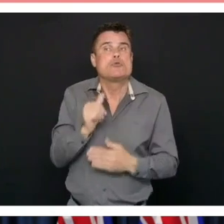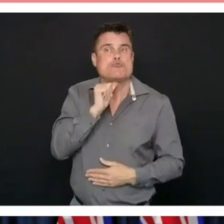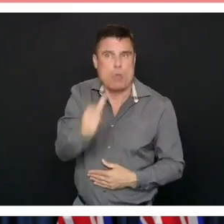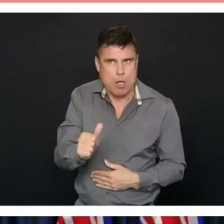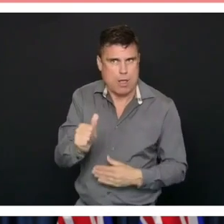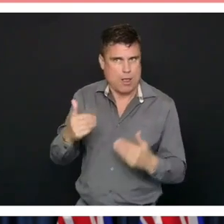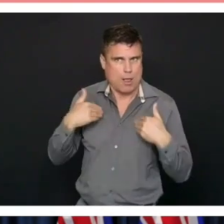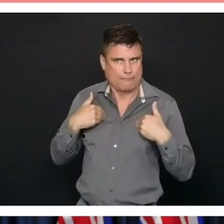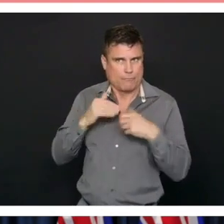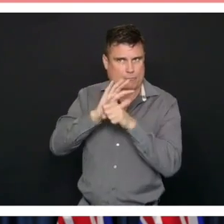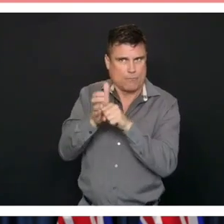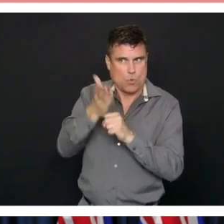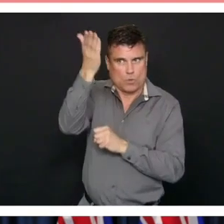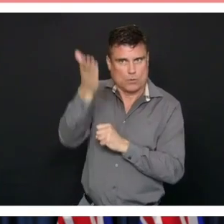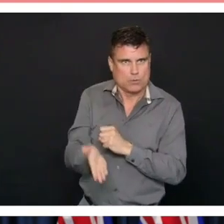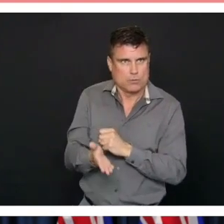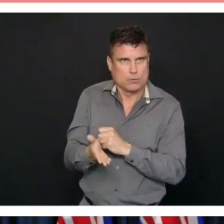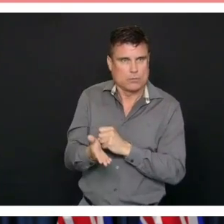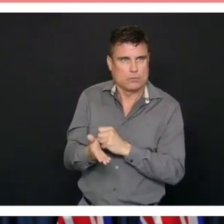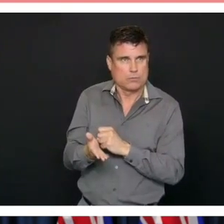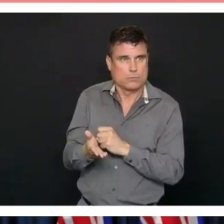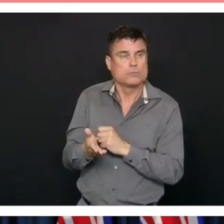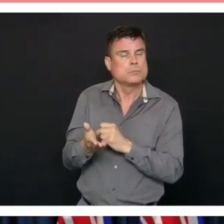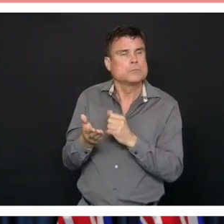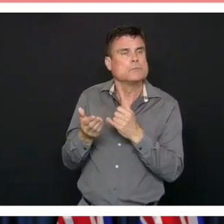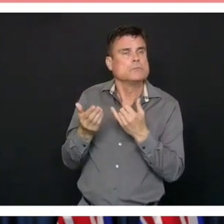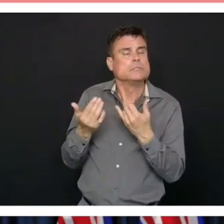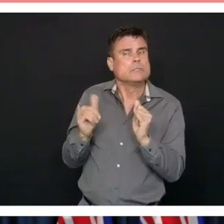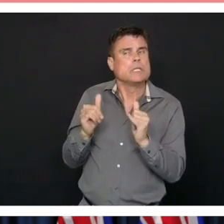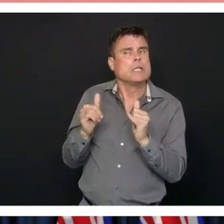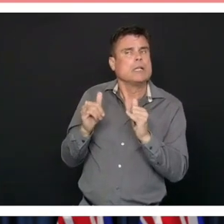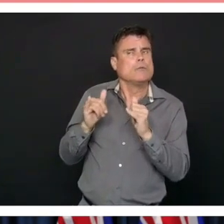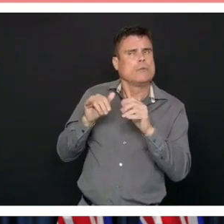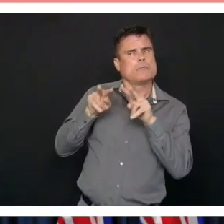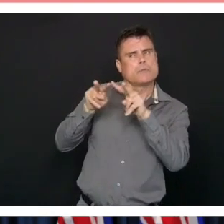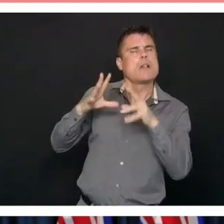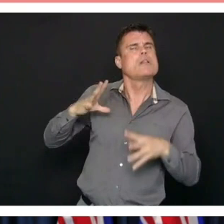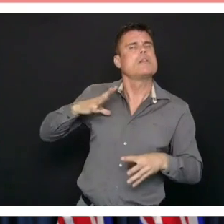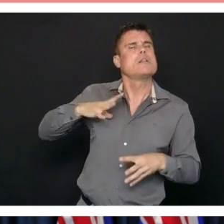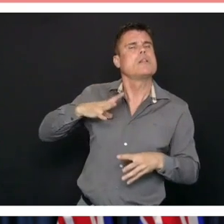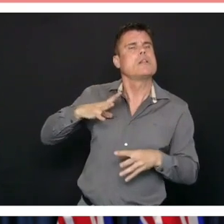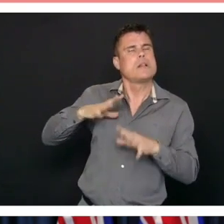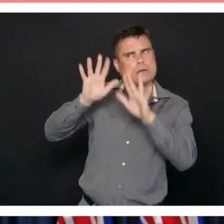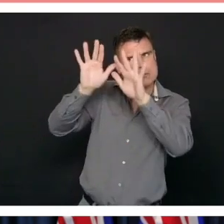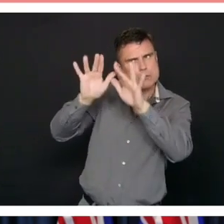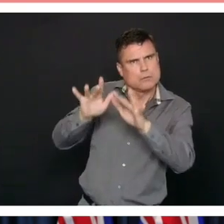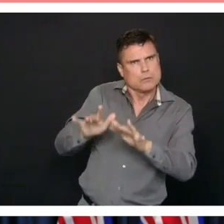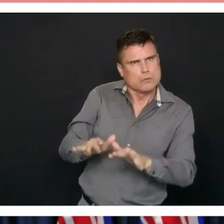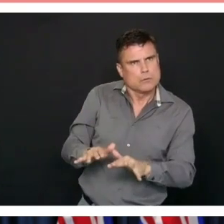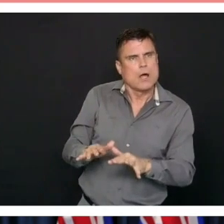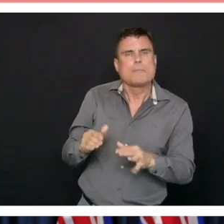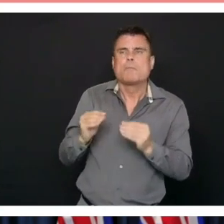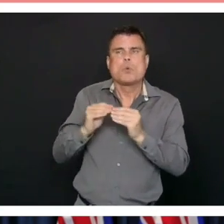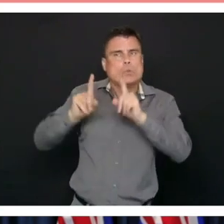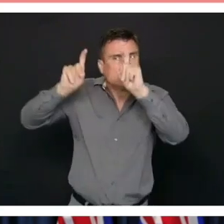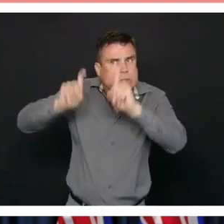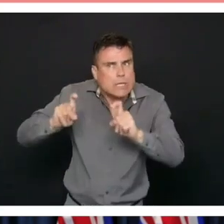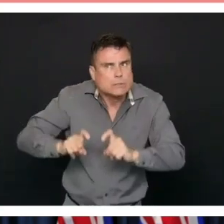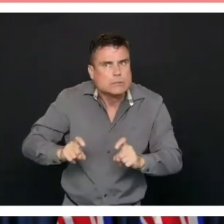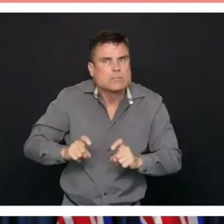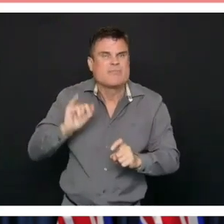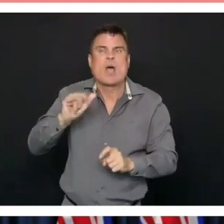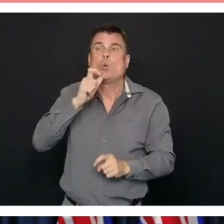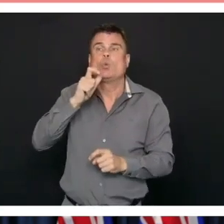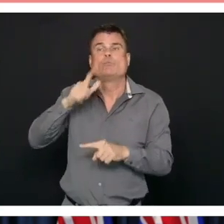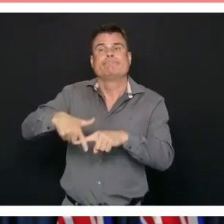safe, but certainly a little more streamlined. So to be able to enhance and increase our surgeries for those who need it